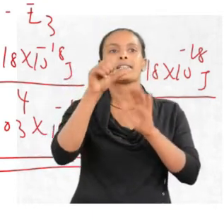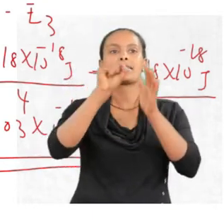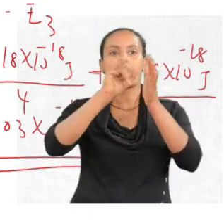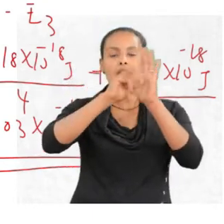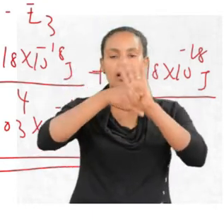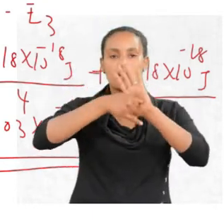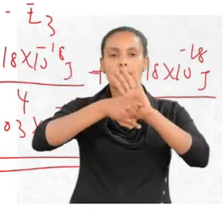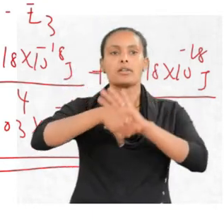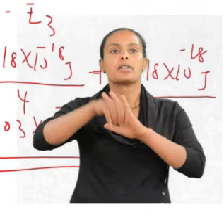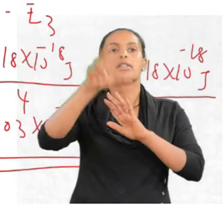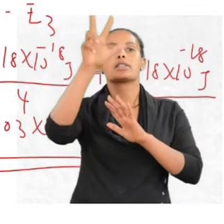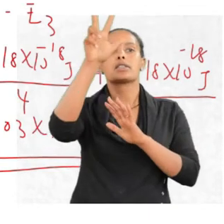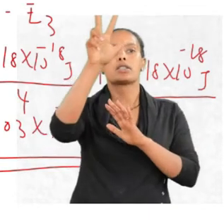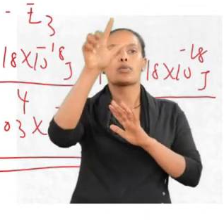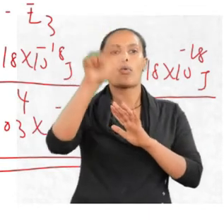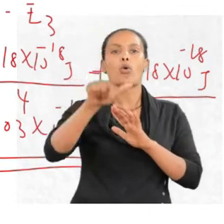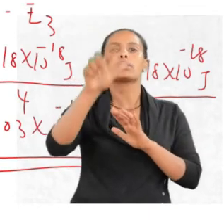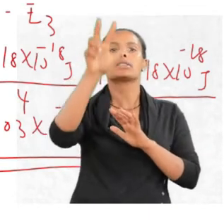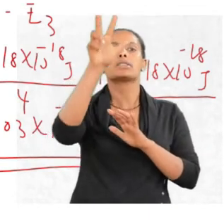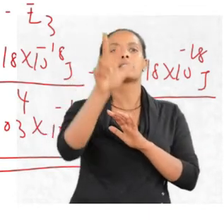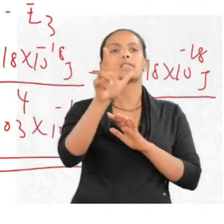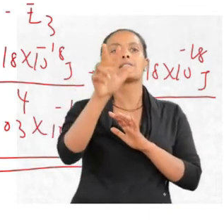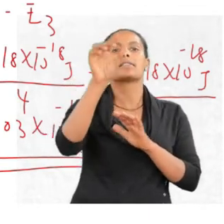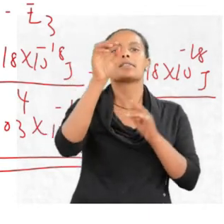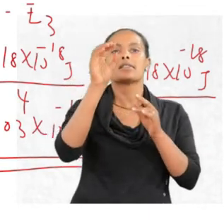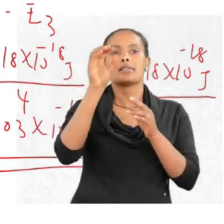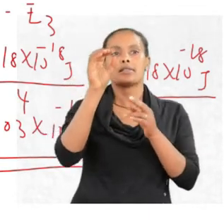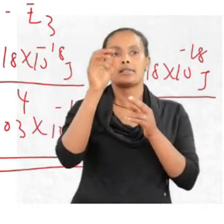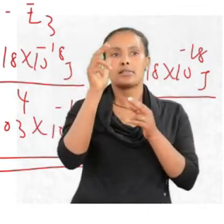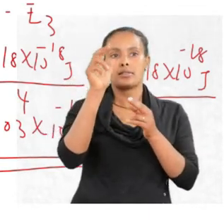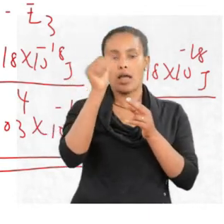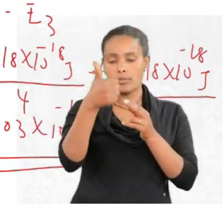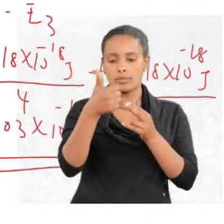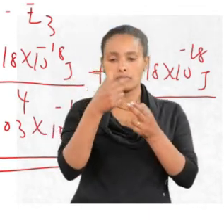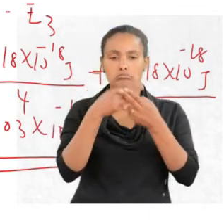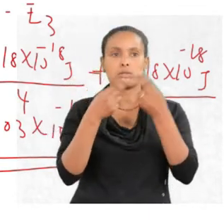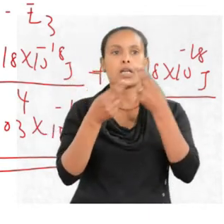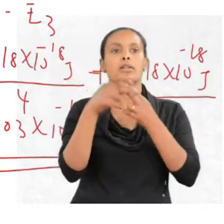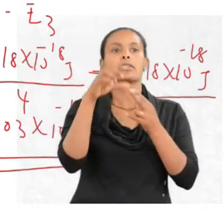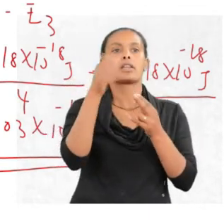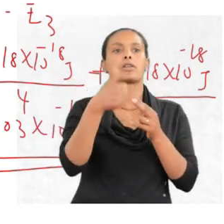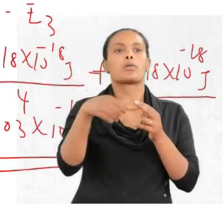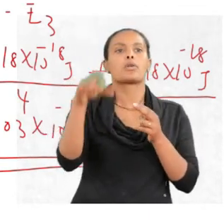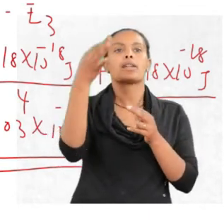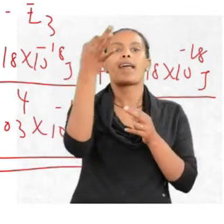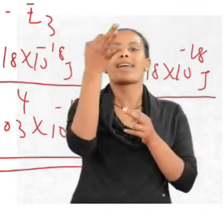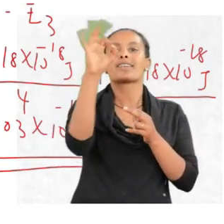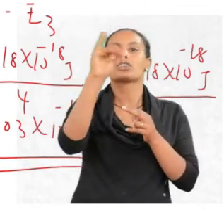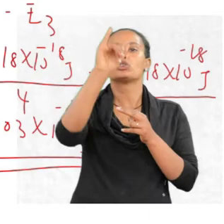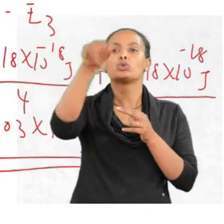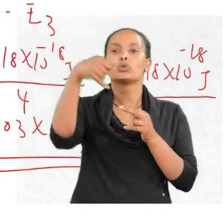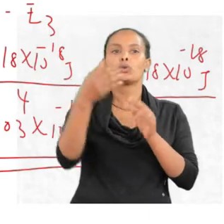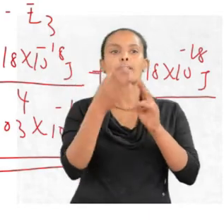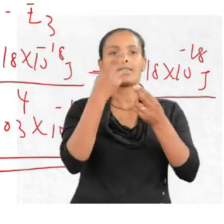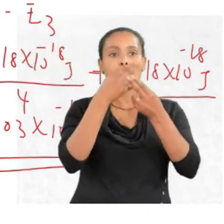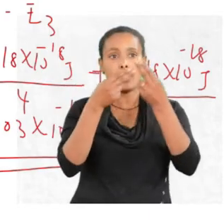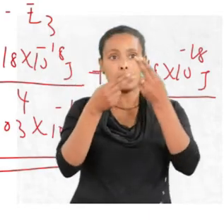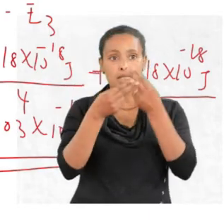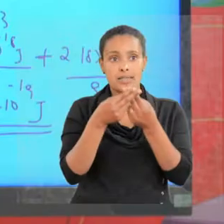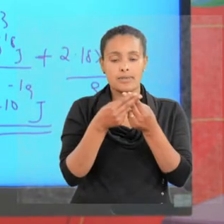energy. H is three point zero three times ten to the power of minus 19 joule times